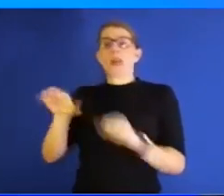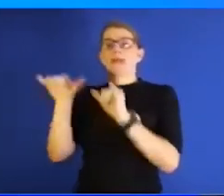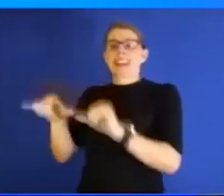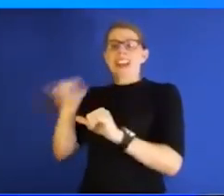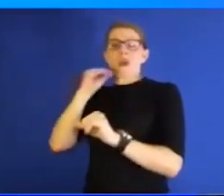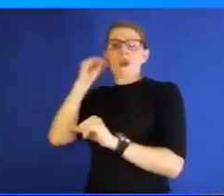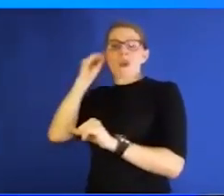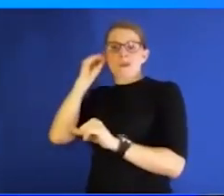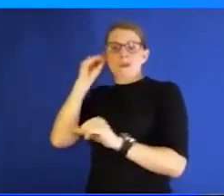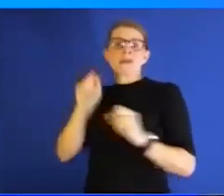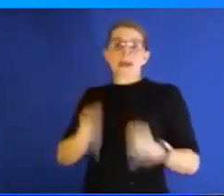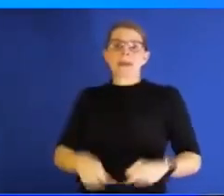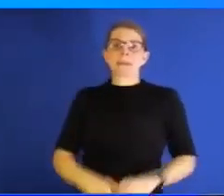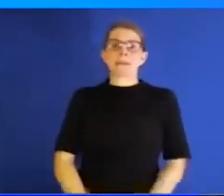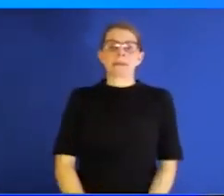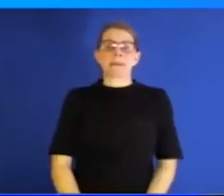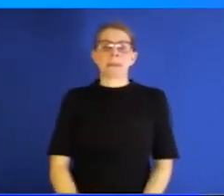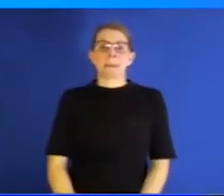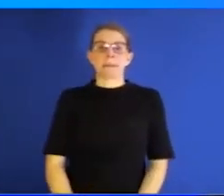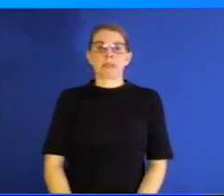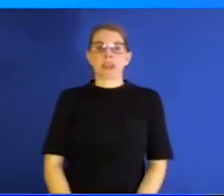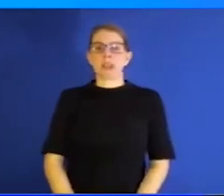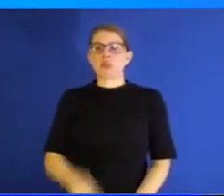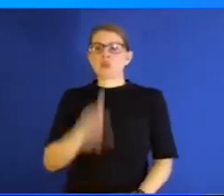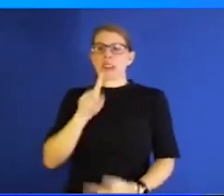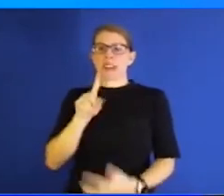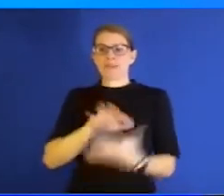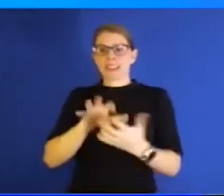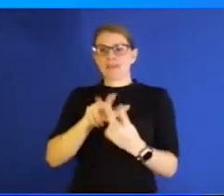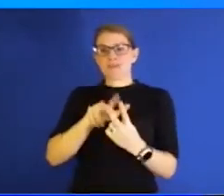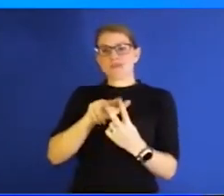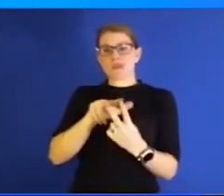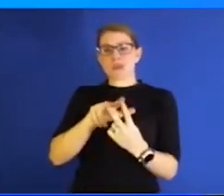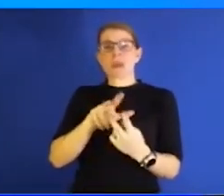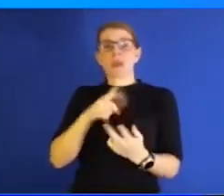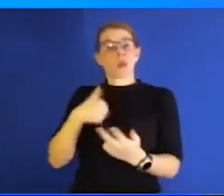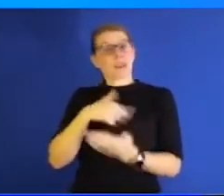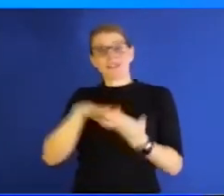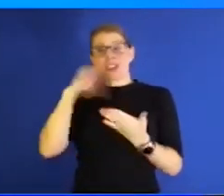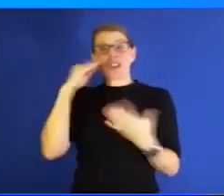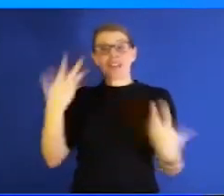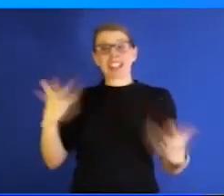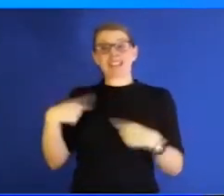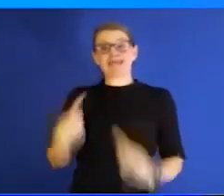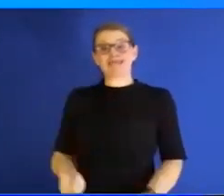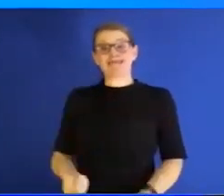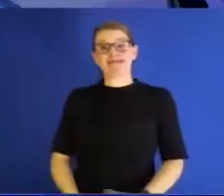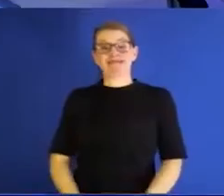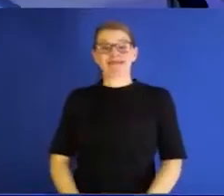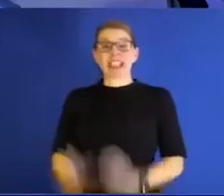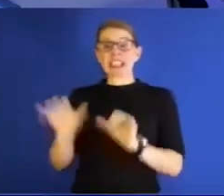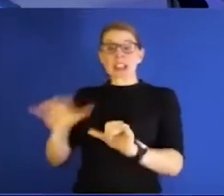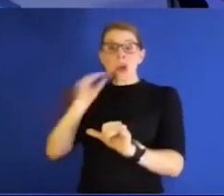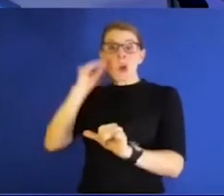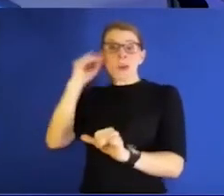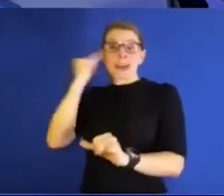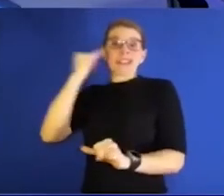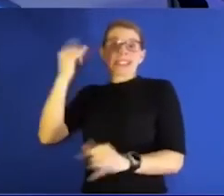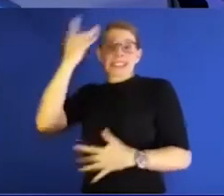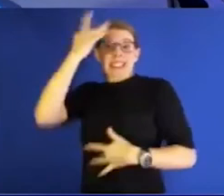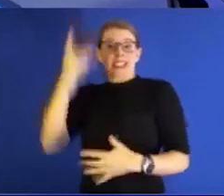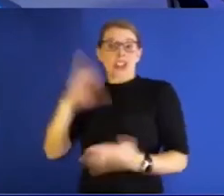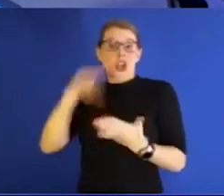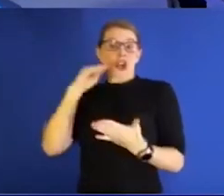so it's a mixture this year. We've learned. We have. We have. Stay home when you're sick. That's how we've learned, right, Dana?